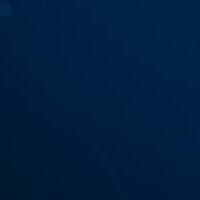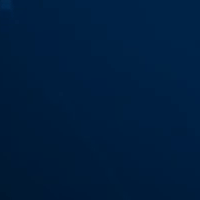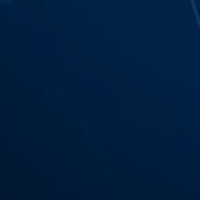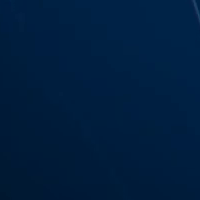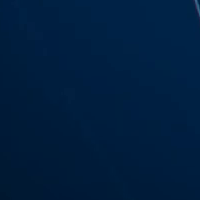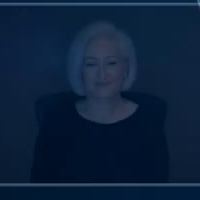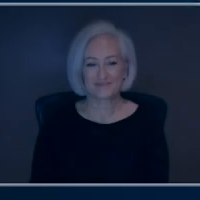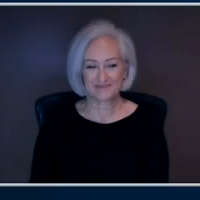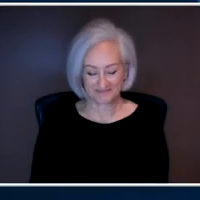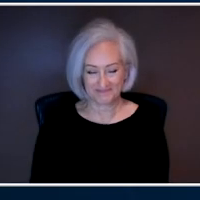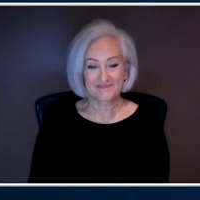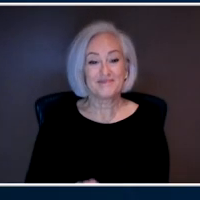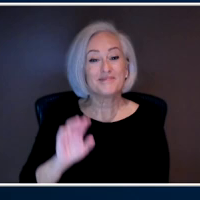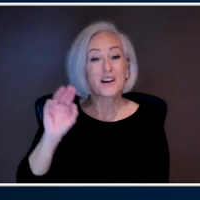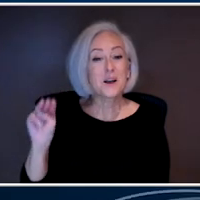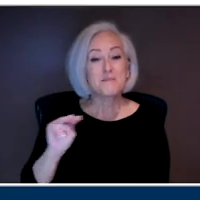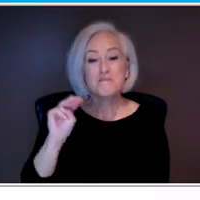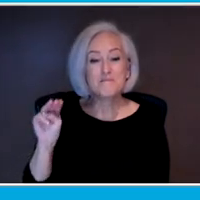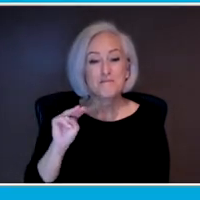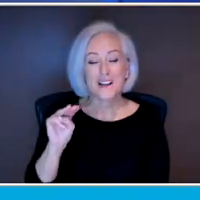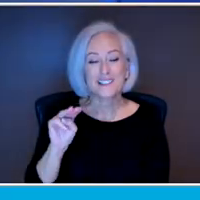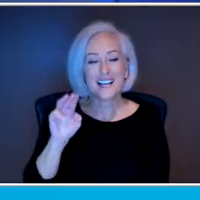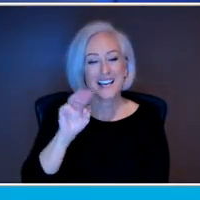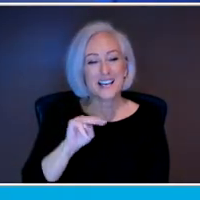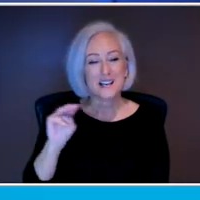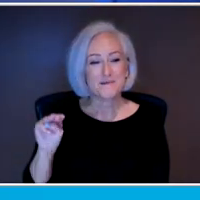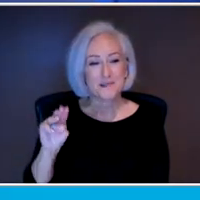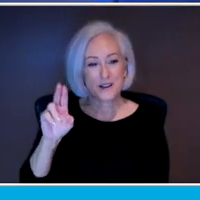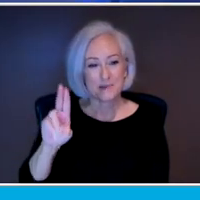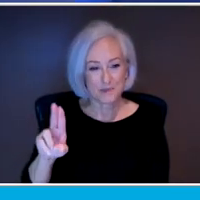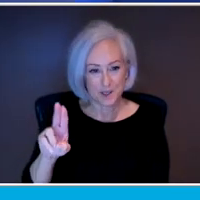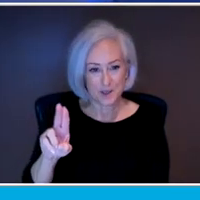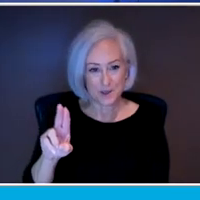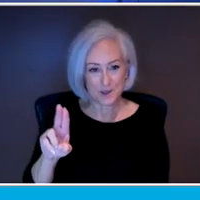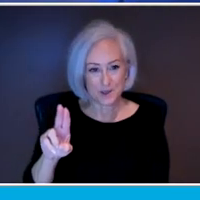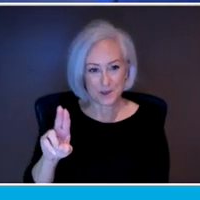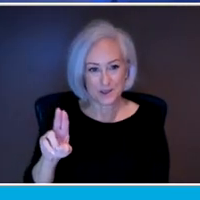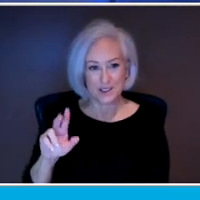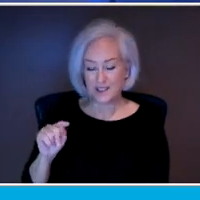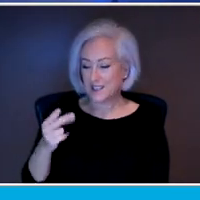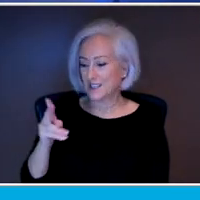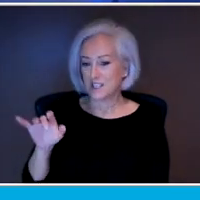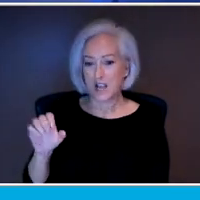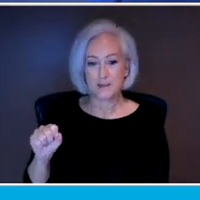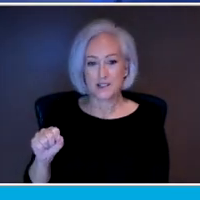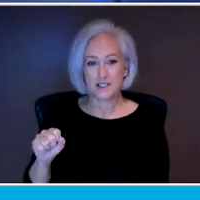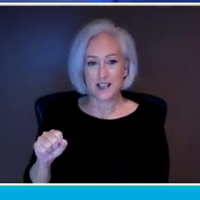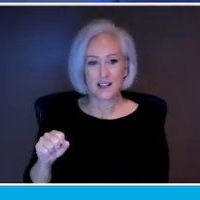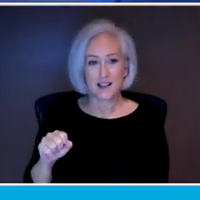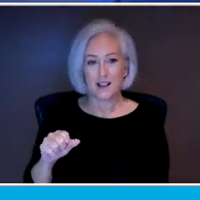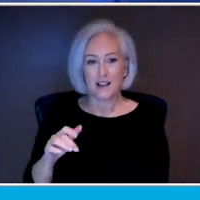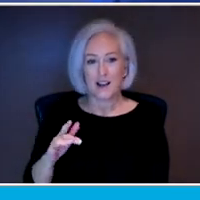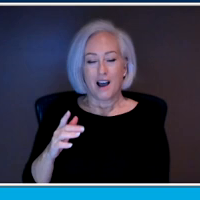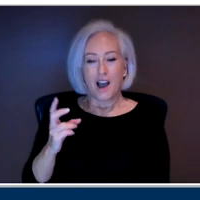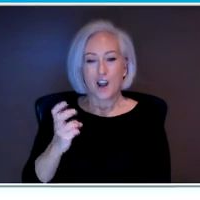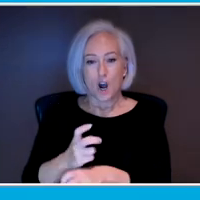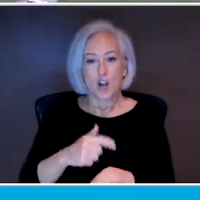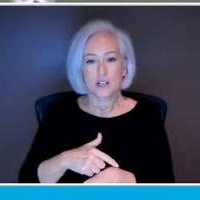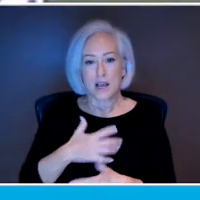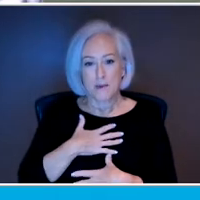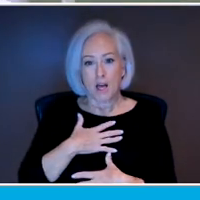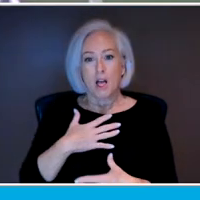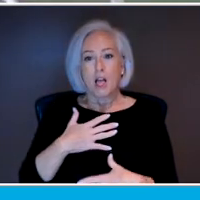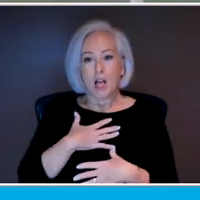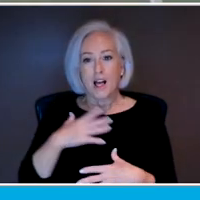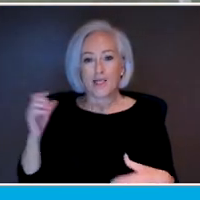Coming up Monday on the morning medical update. Had Thomas just said I got the wind knocked out of me and went back into the game. It could have been a lot worse for him. A